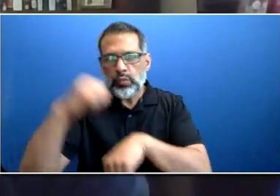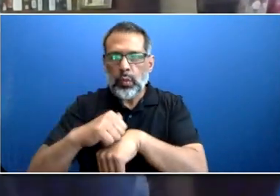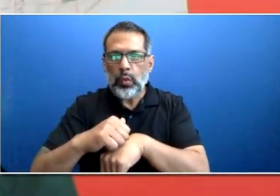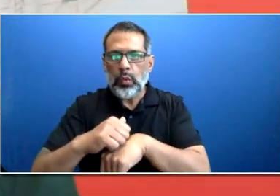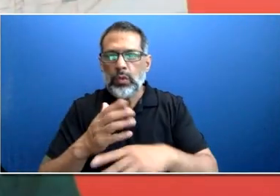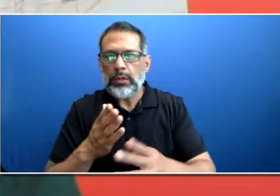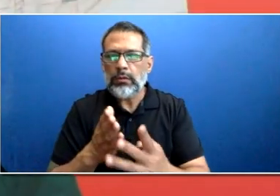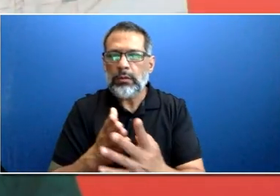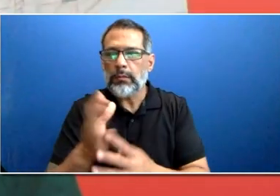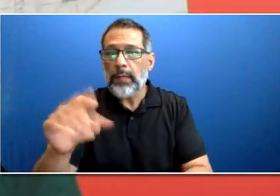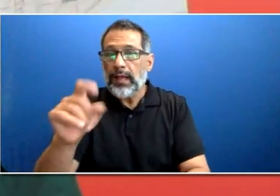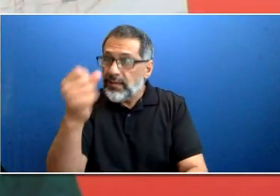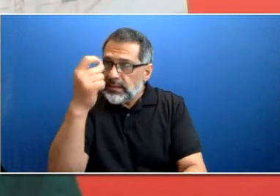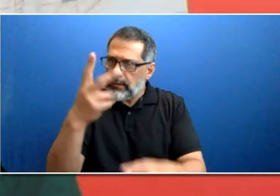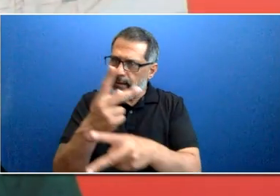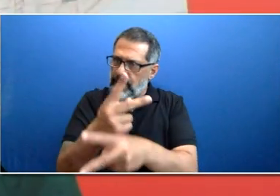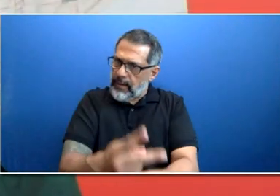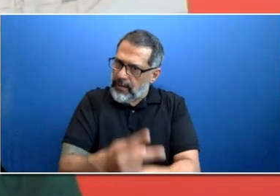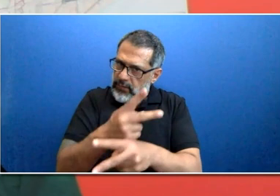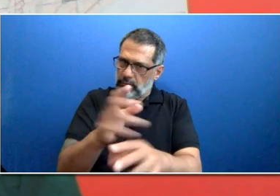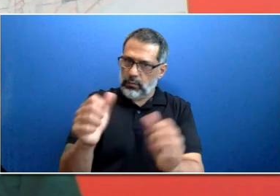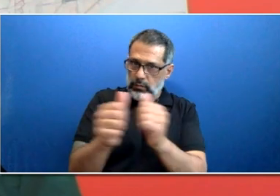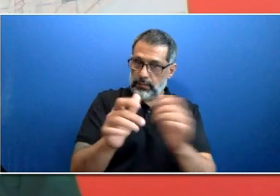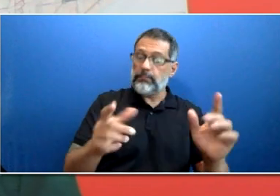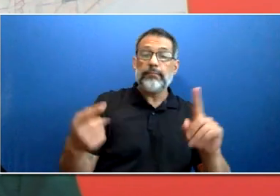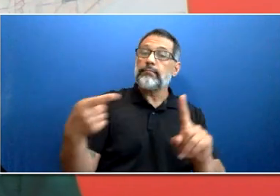Great. Thank you, Fort.